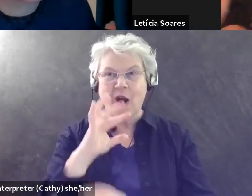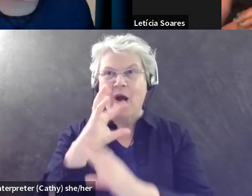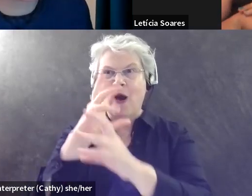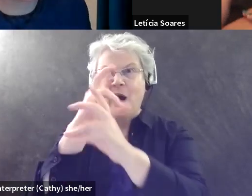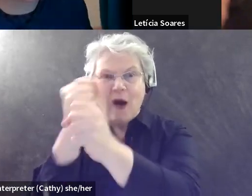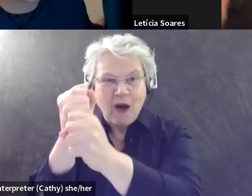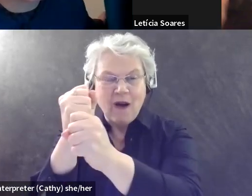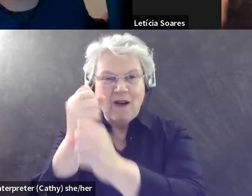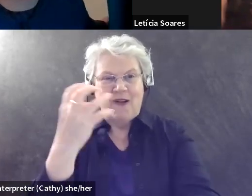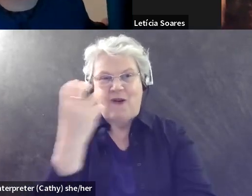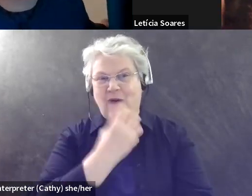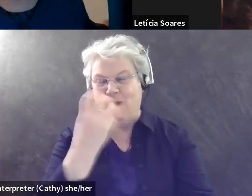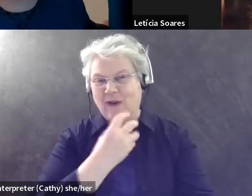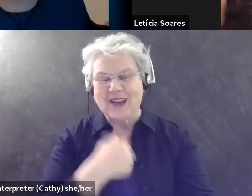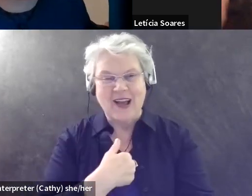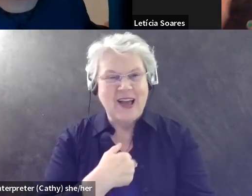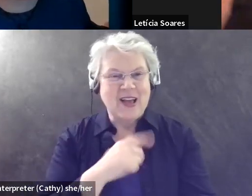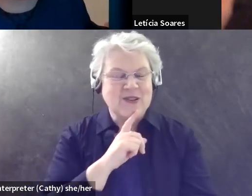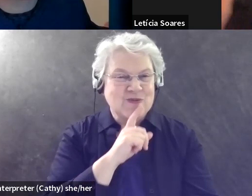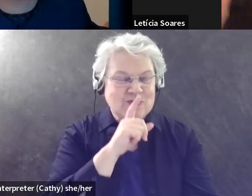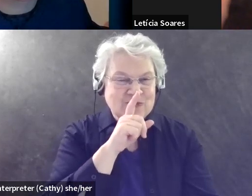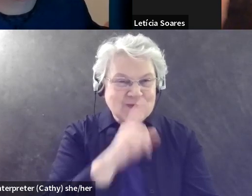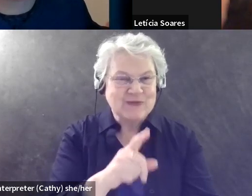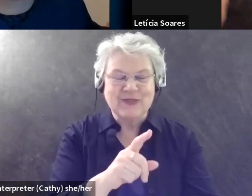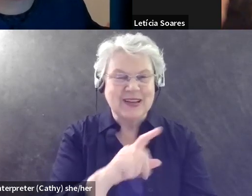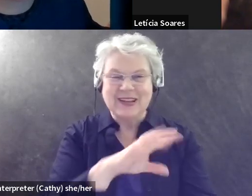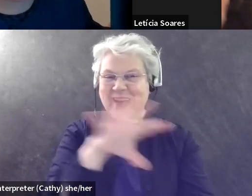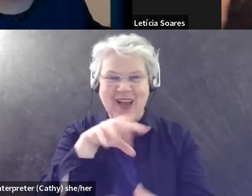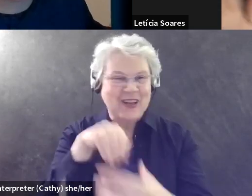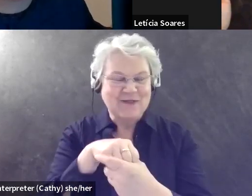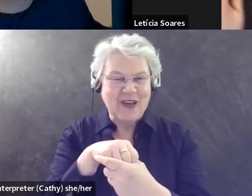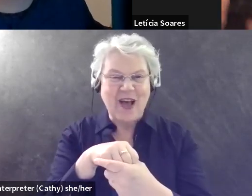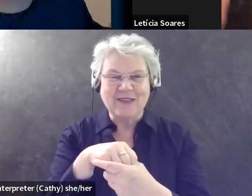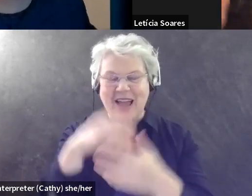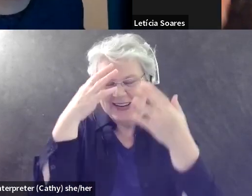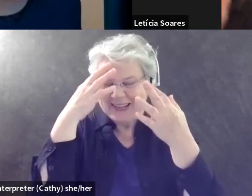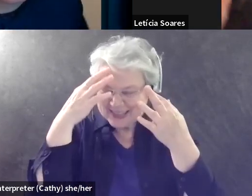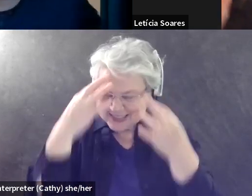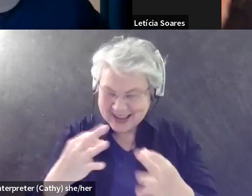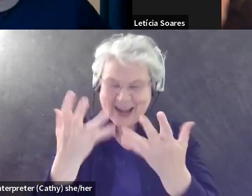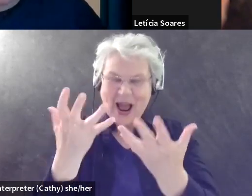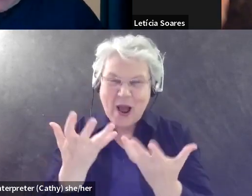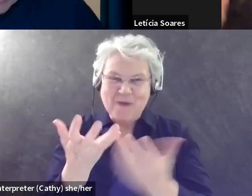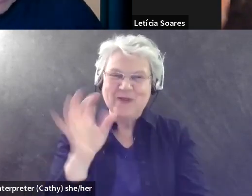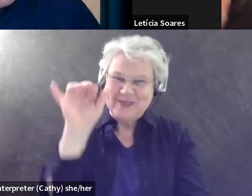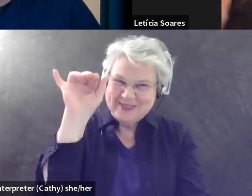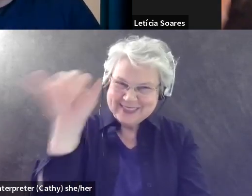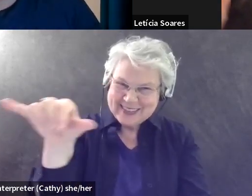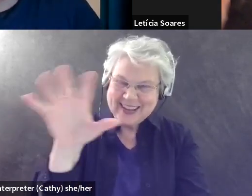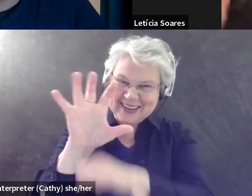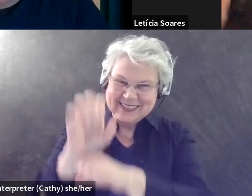And then I got just absolutely hooked into them. And then it's just, that's what I want to do. And yeah, here I am. Yes.